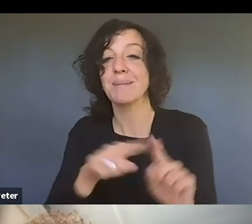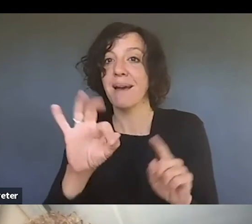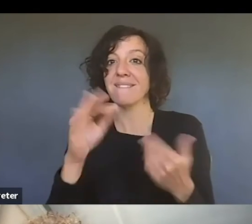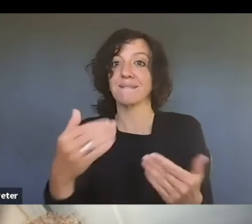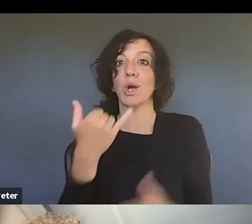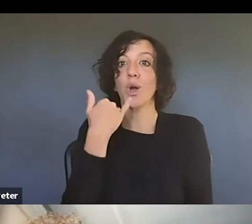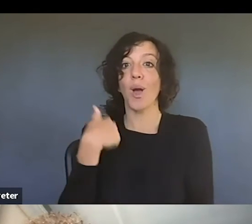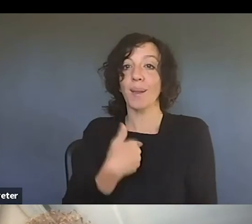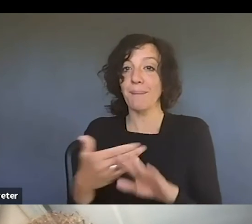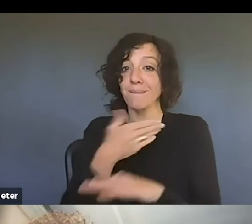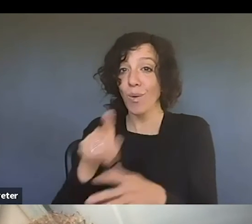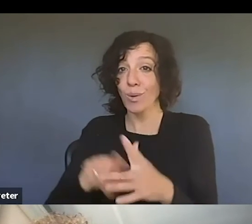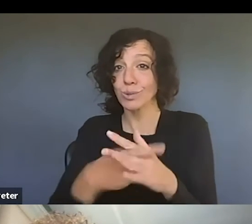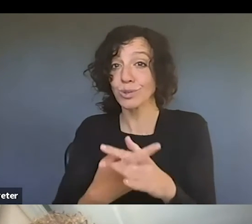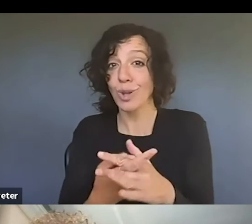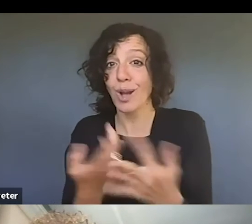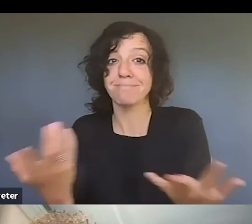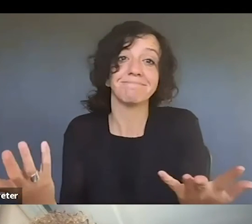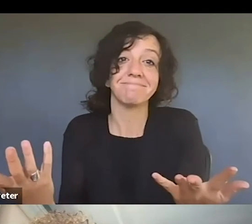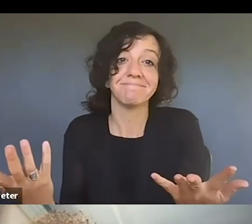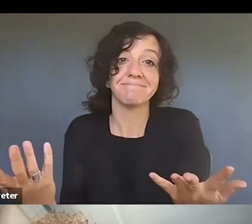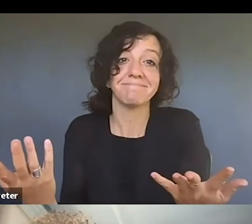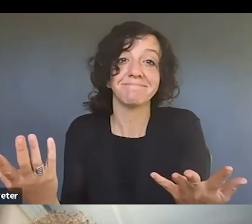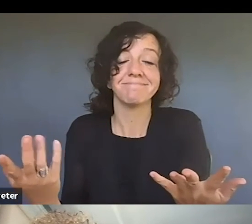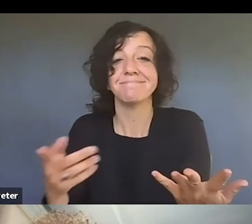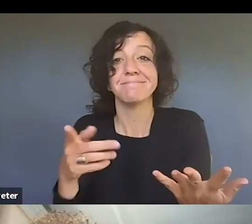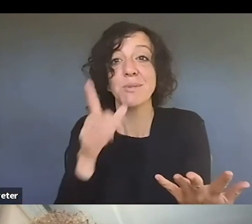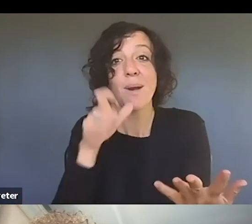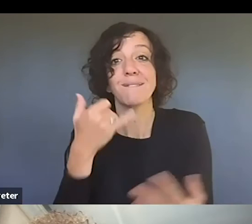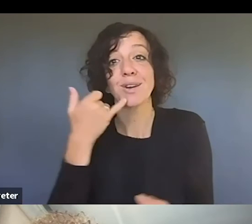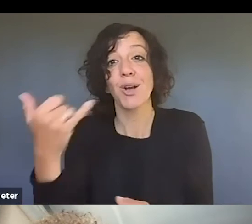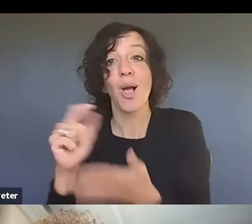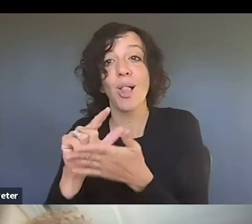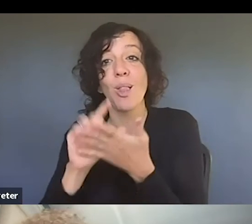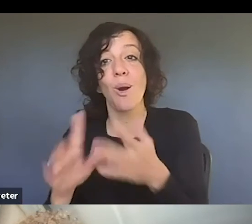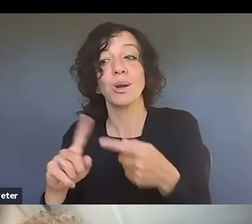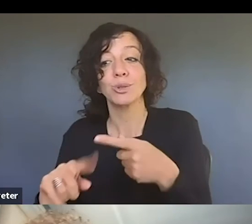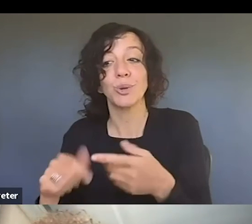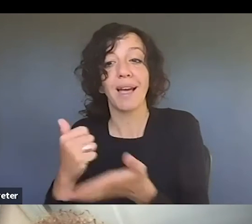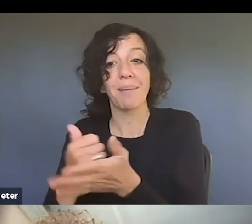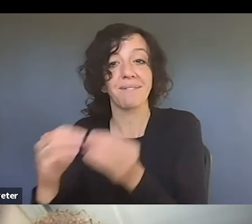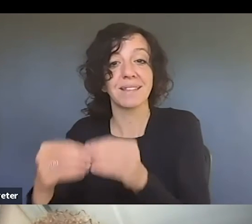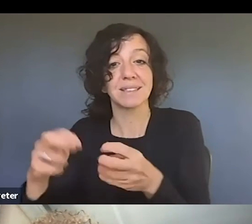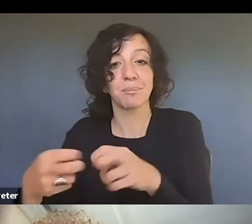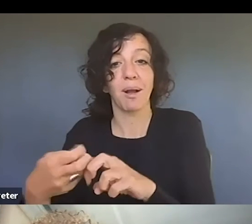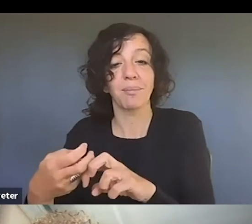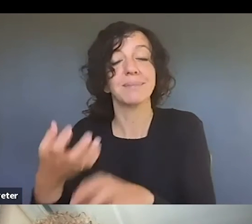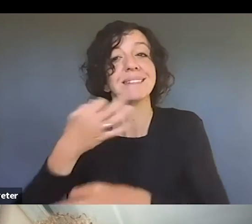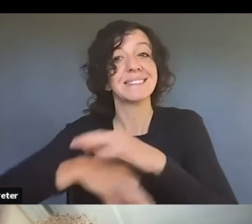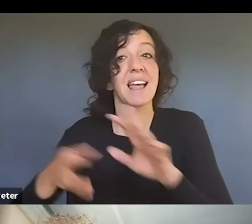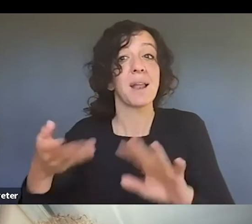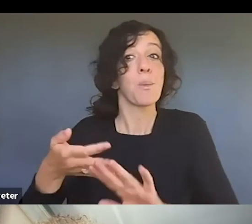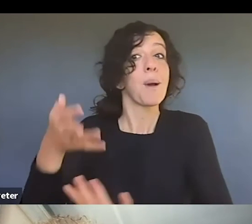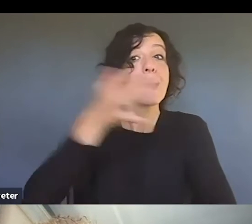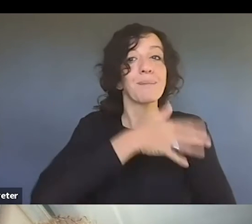before you started that, you didn't, you didn't necessarily need to call a lawyer to help you or pay somebody. You can call the copyright office. We have people who can answer